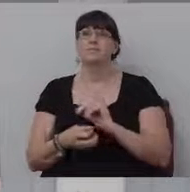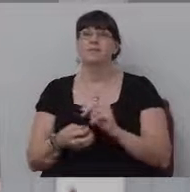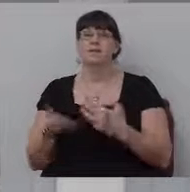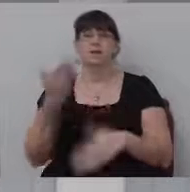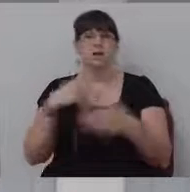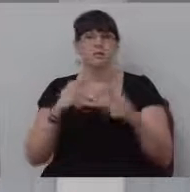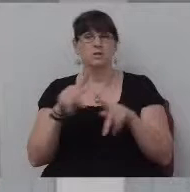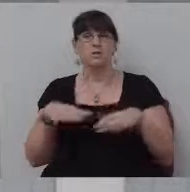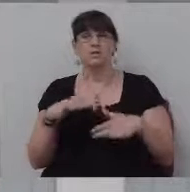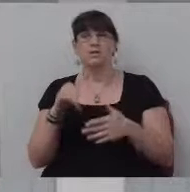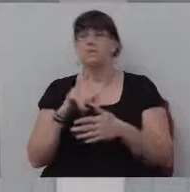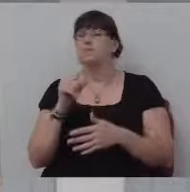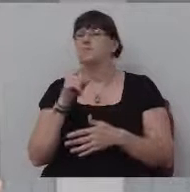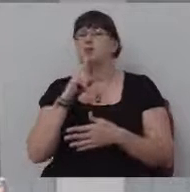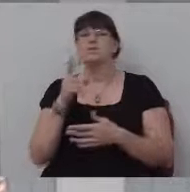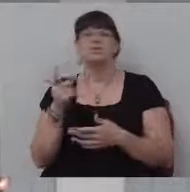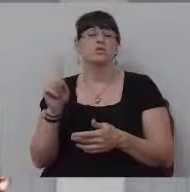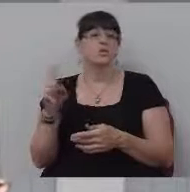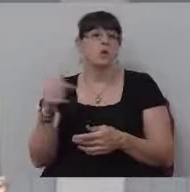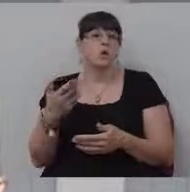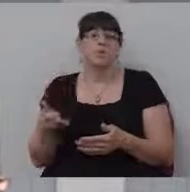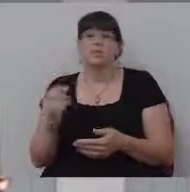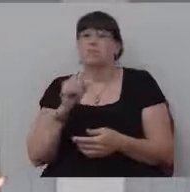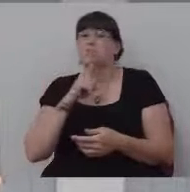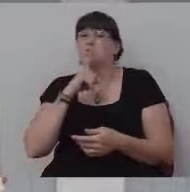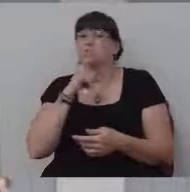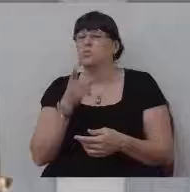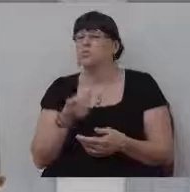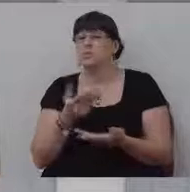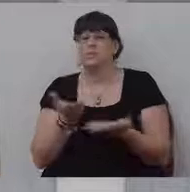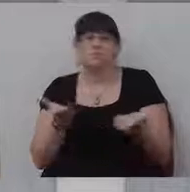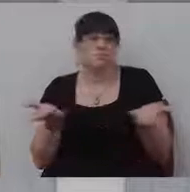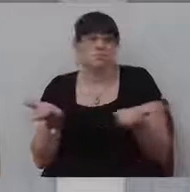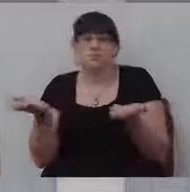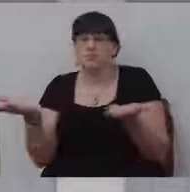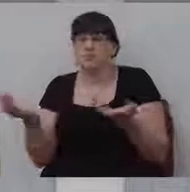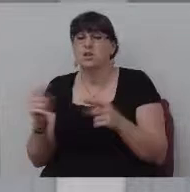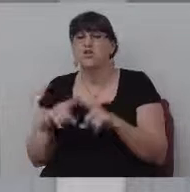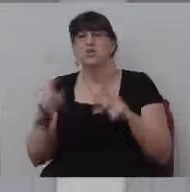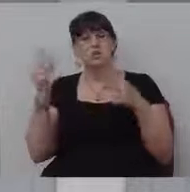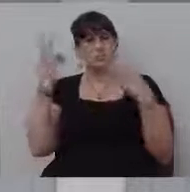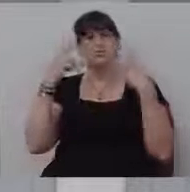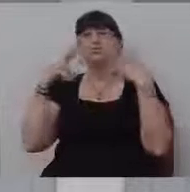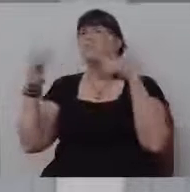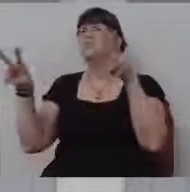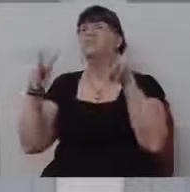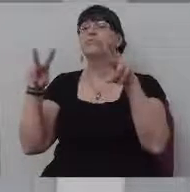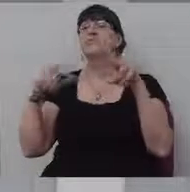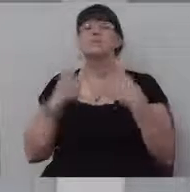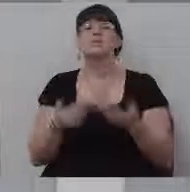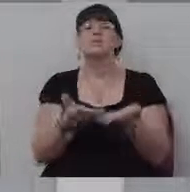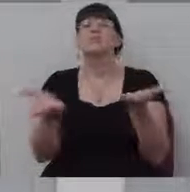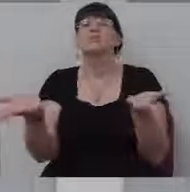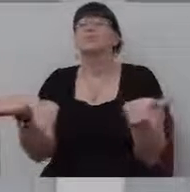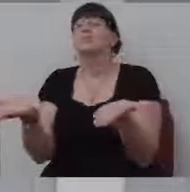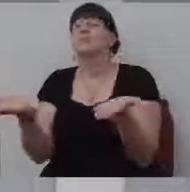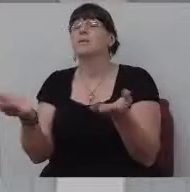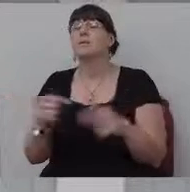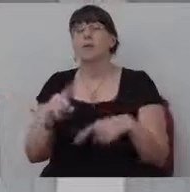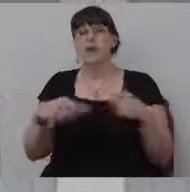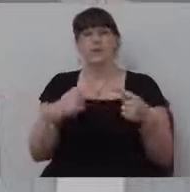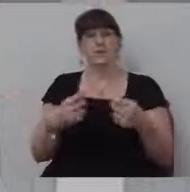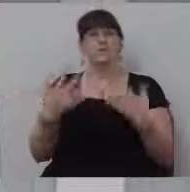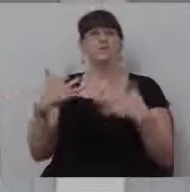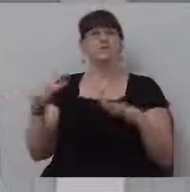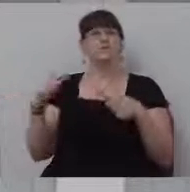I've come to a place where I'm not sure where anything's real and anything's true. And so I'm just going to go out and see what the world has to offer. And when he gets done with